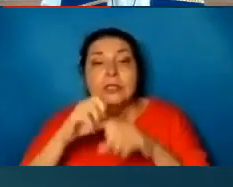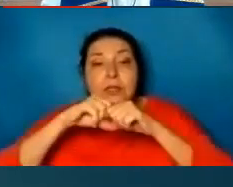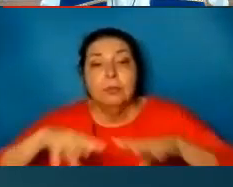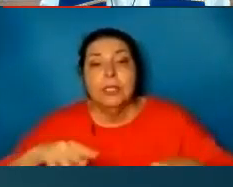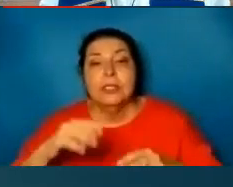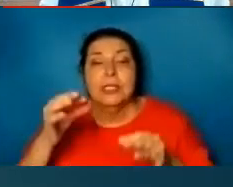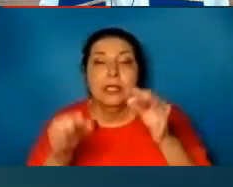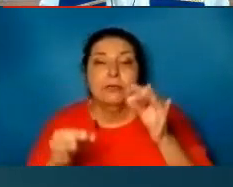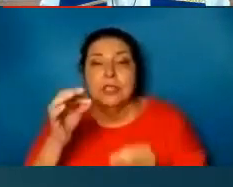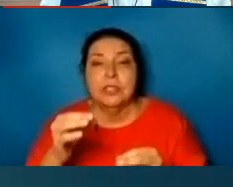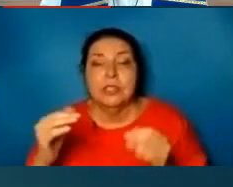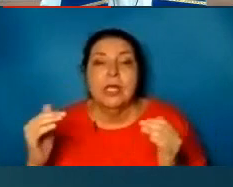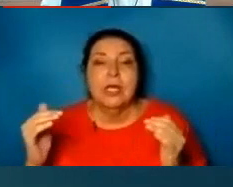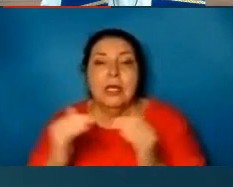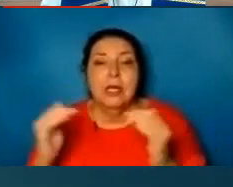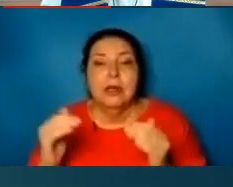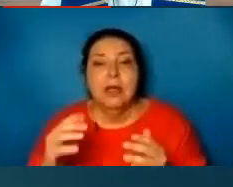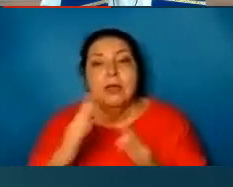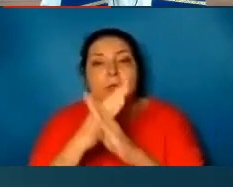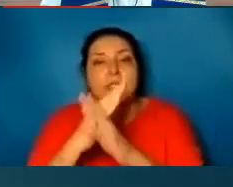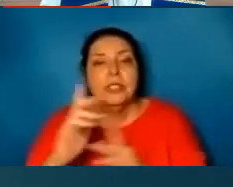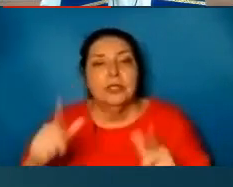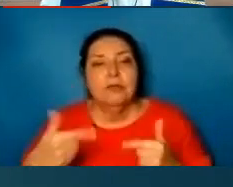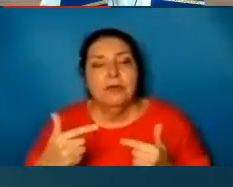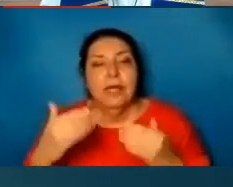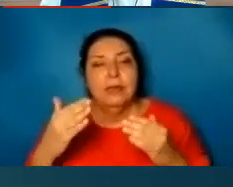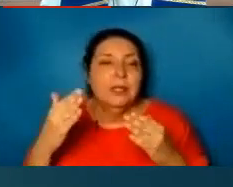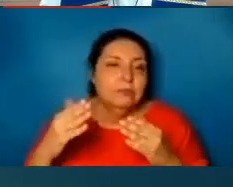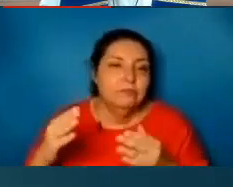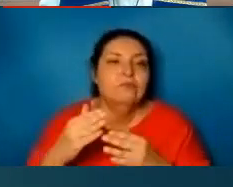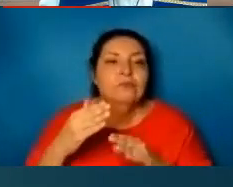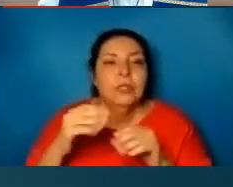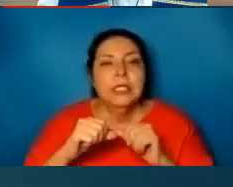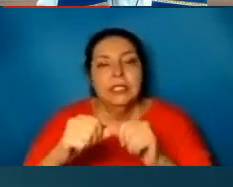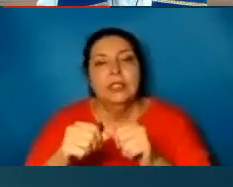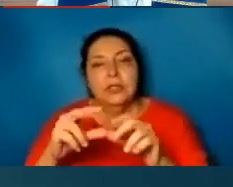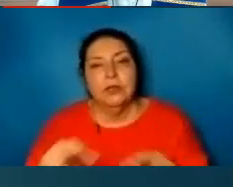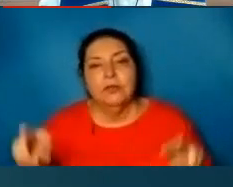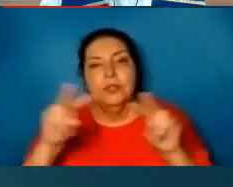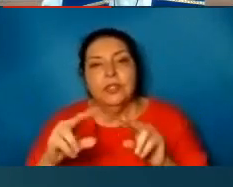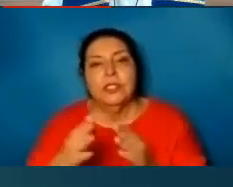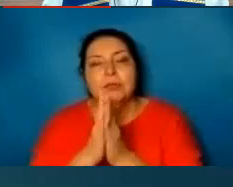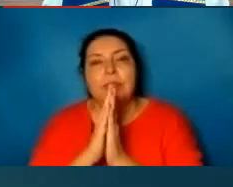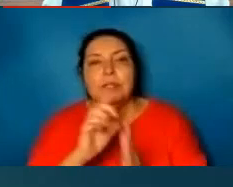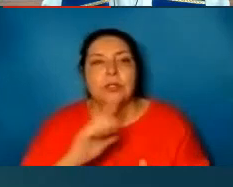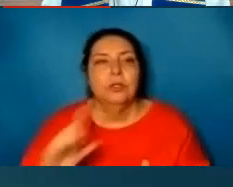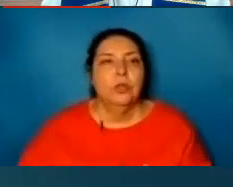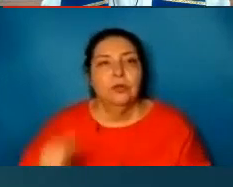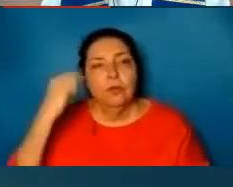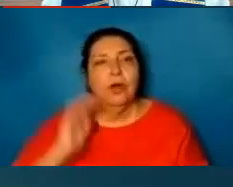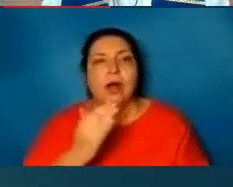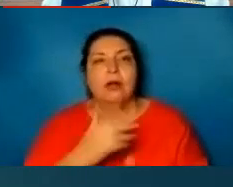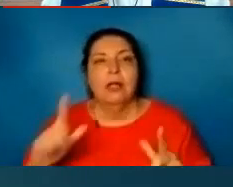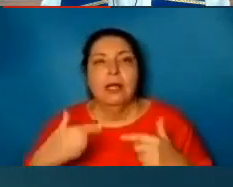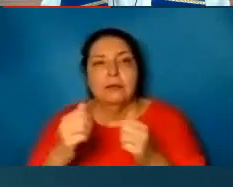justice, the protection of life, and the promotion of virtue. Let us pray to the Lord. For our life